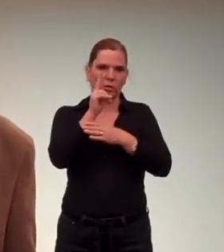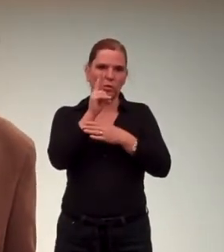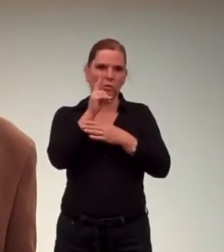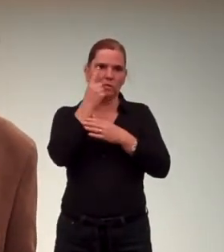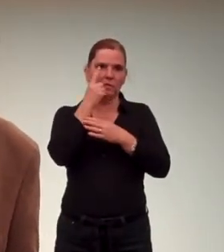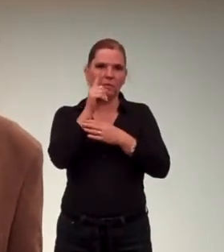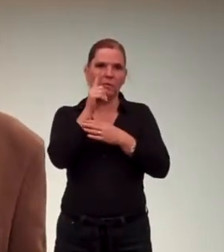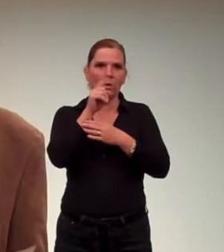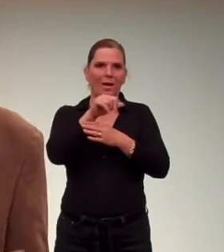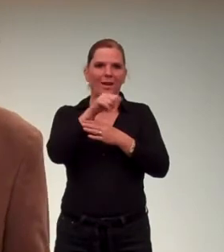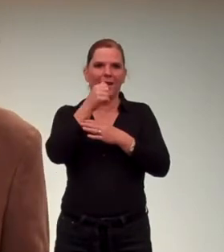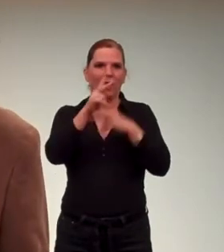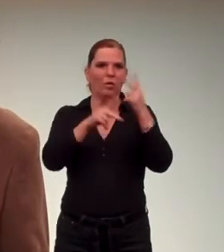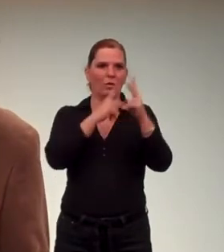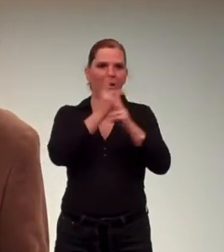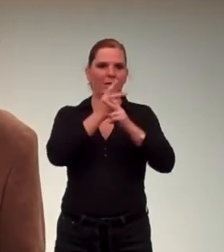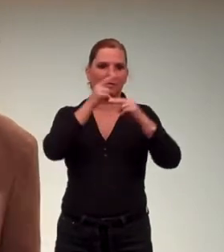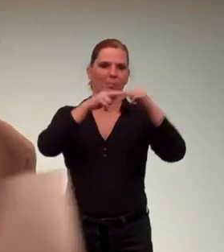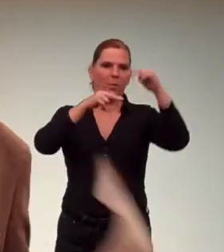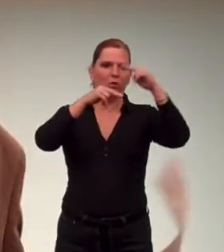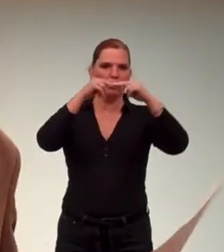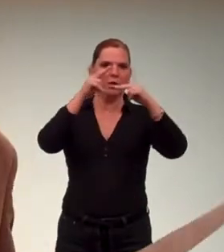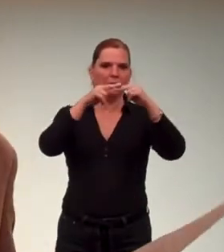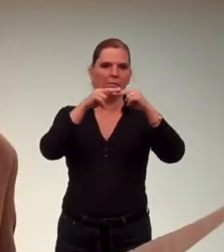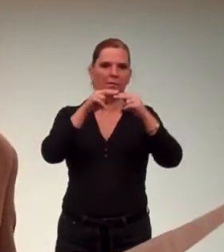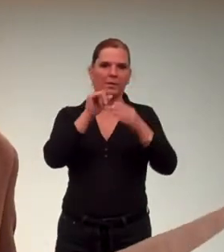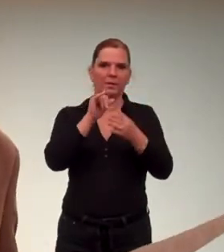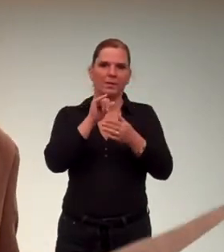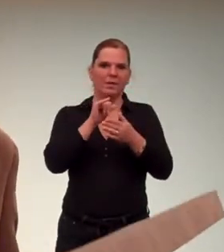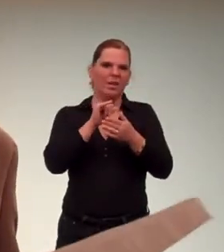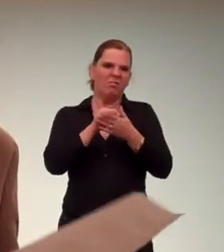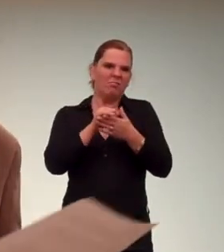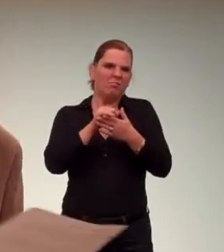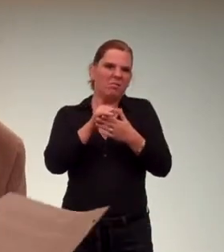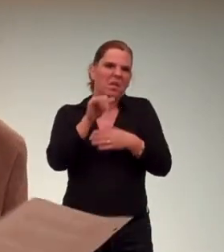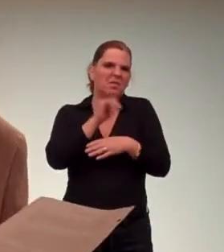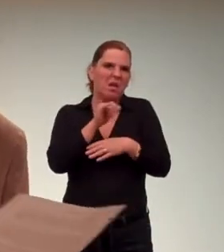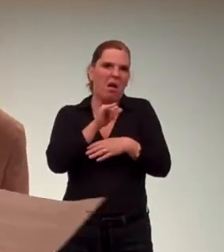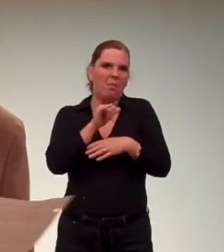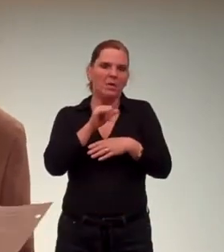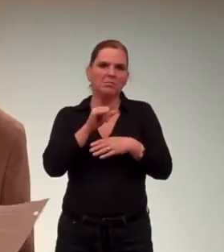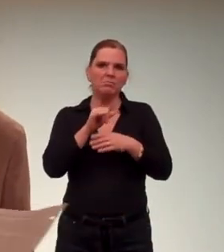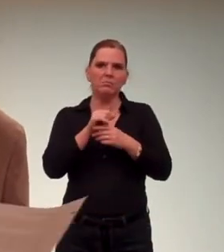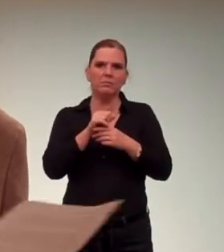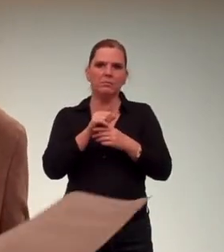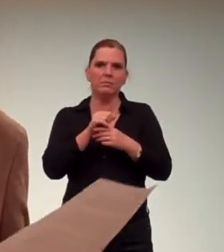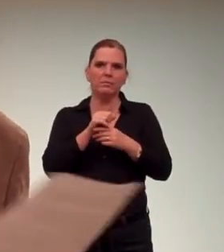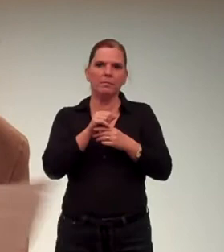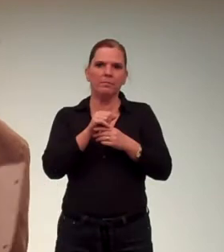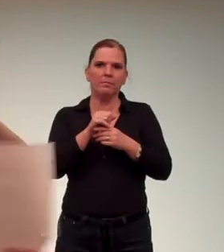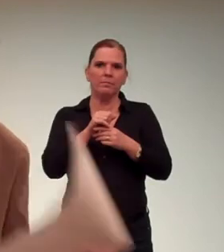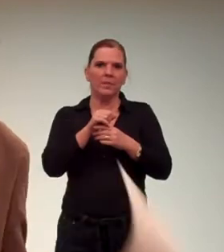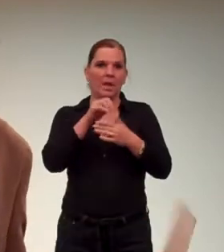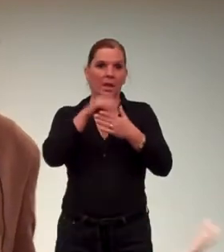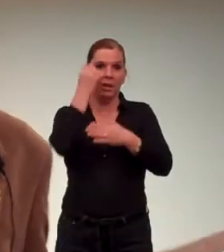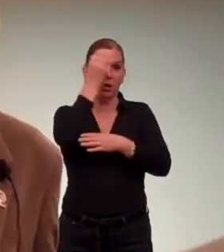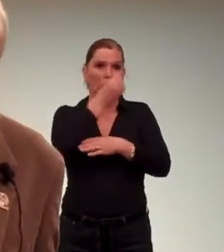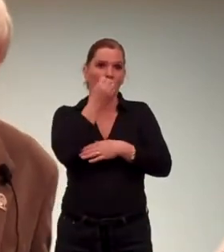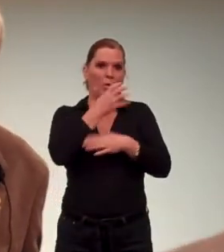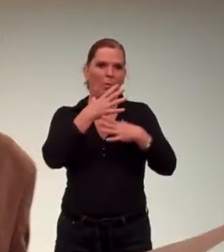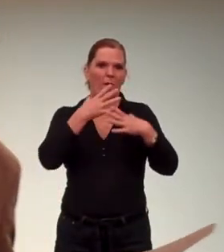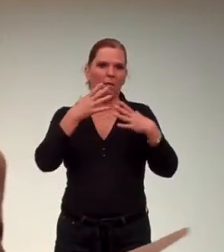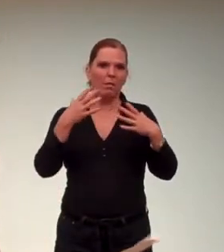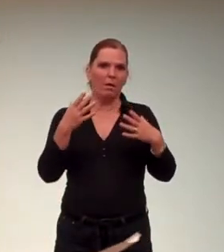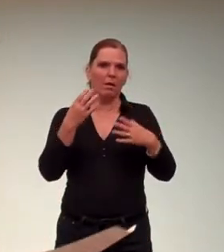for other kinds of construction. And that's not an uncommon thing. Even in Europe, a lot